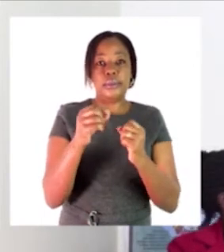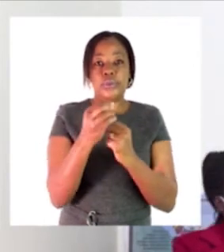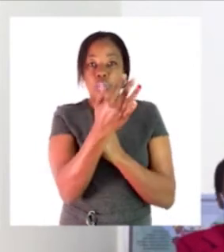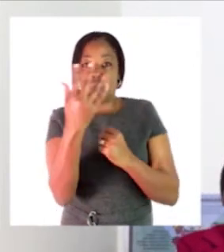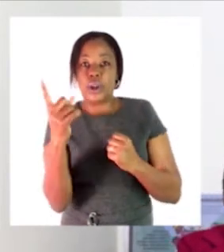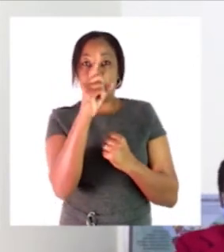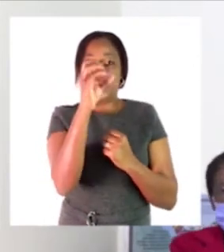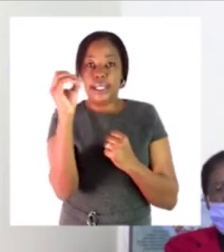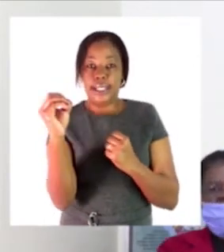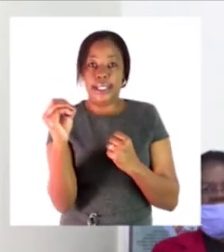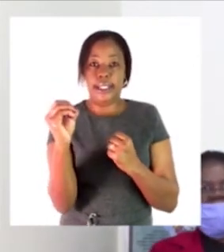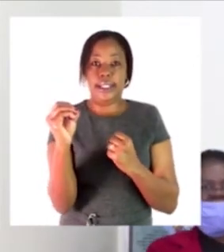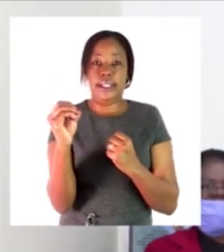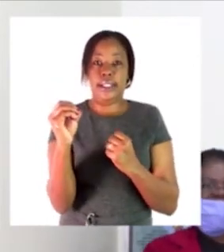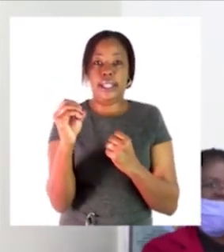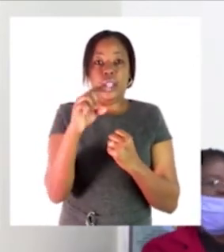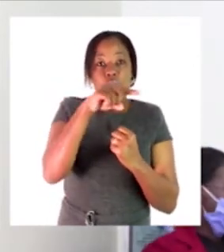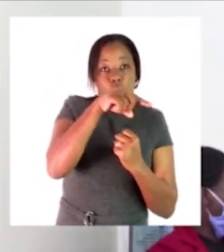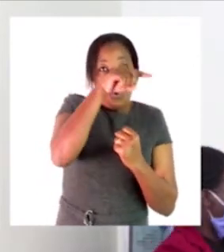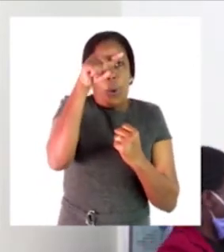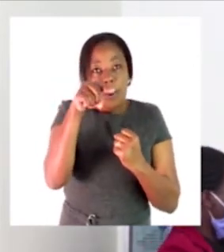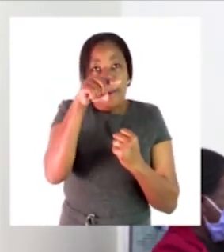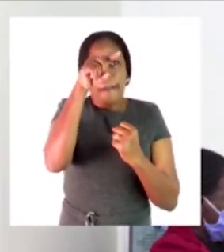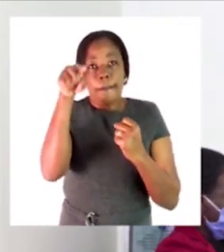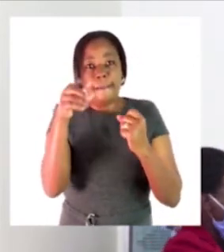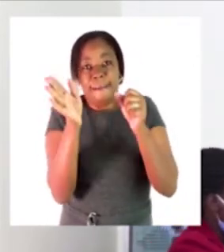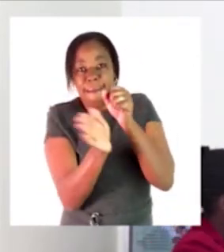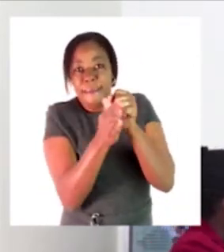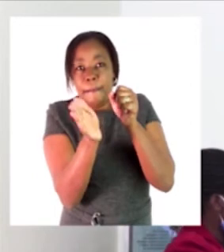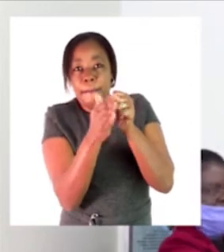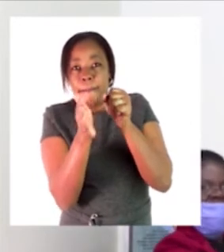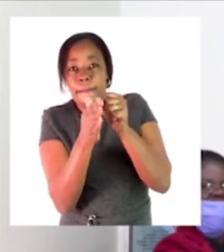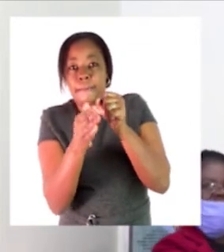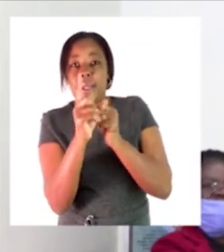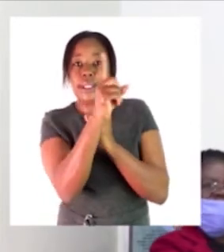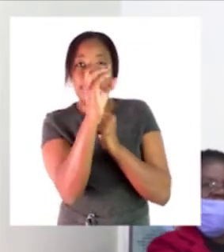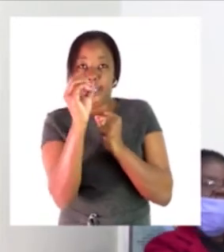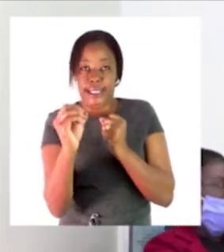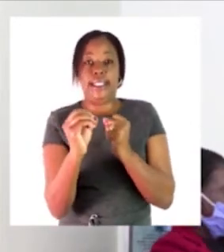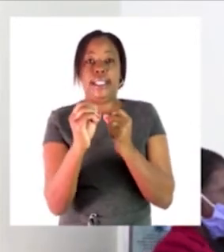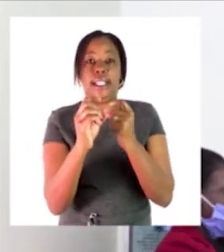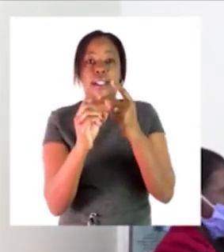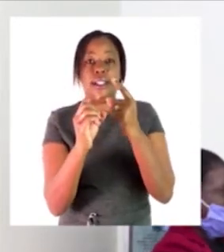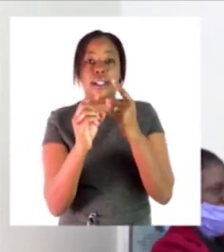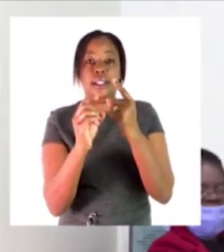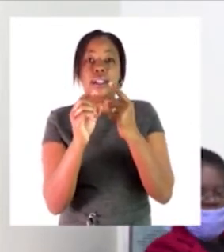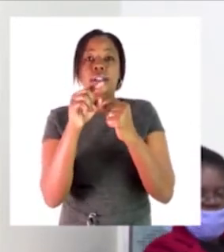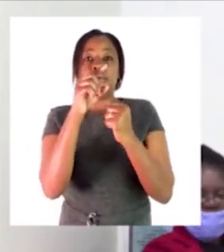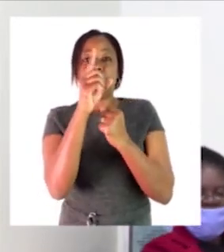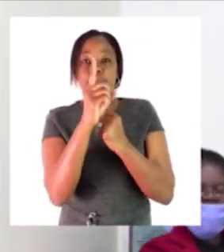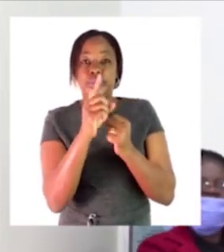and you count the tenth number because you are counting in ten therefore you will be counting ten twenty thirty